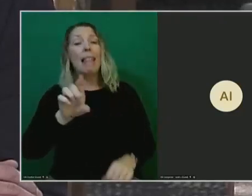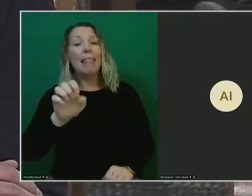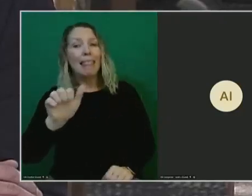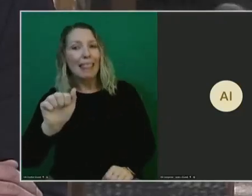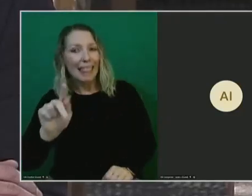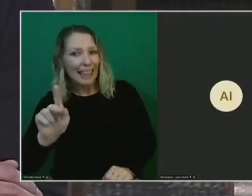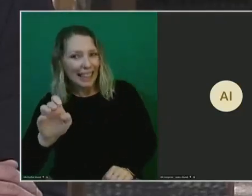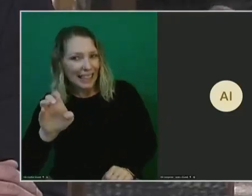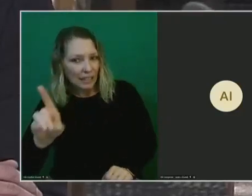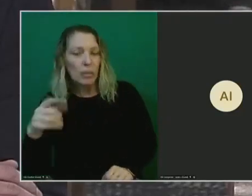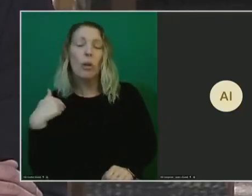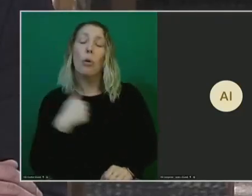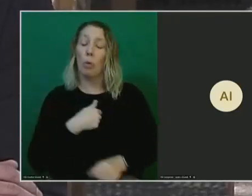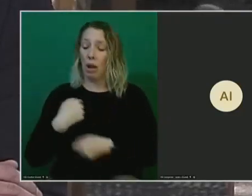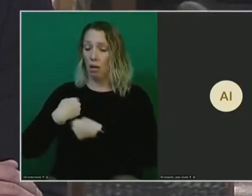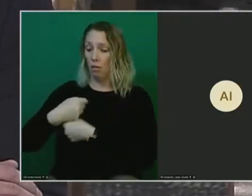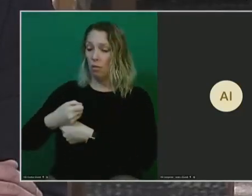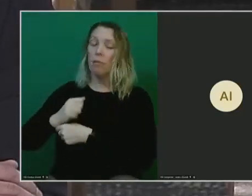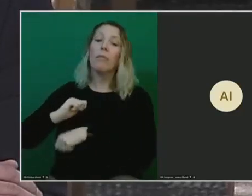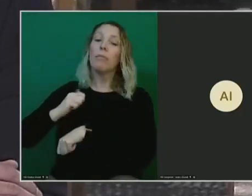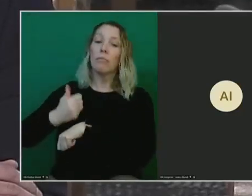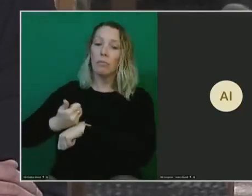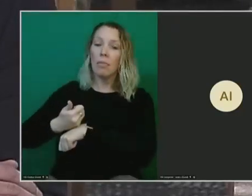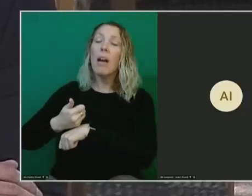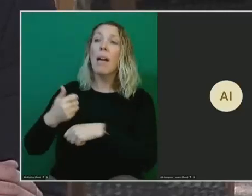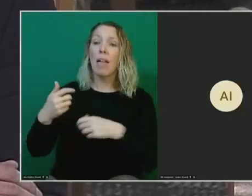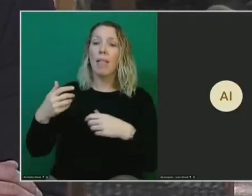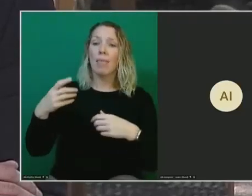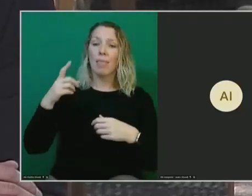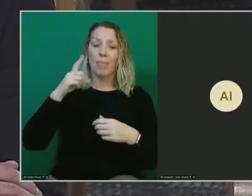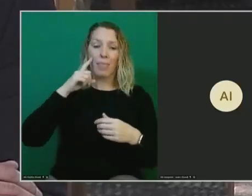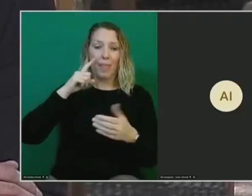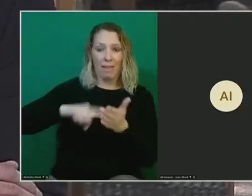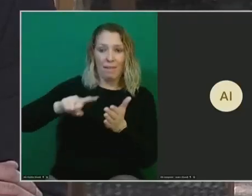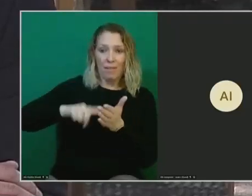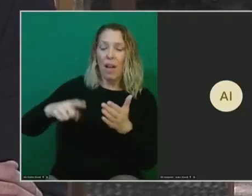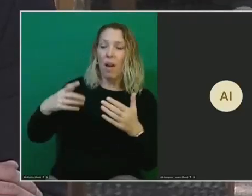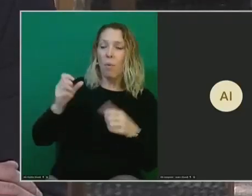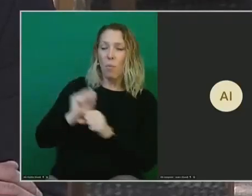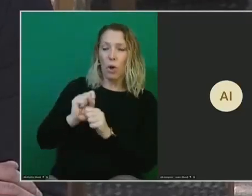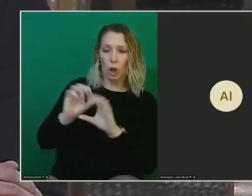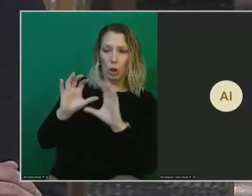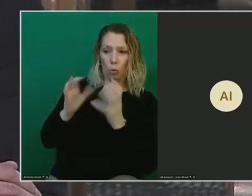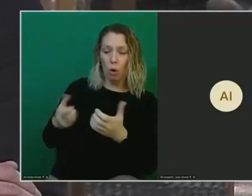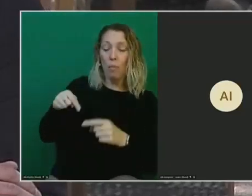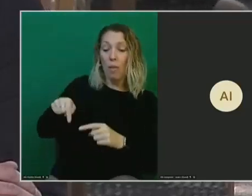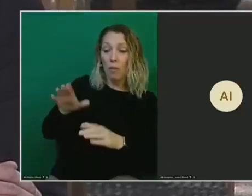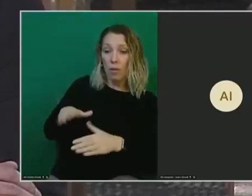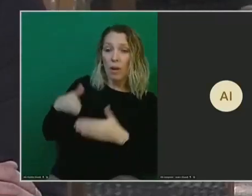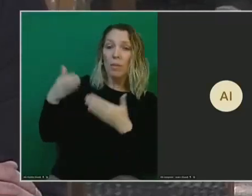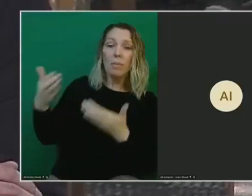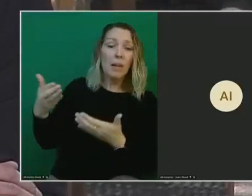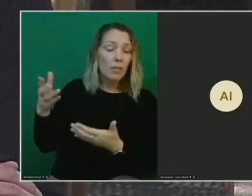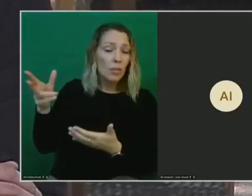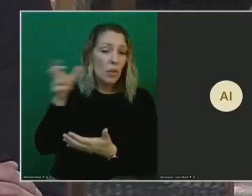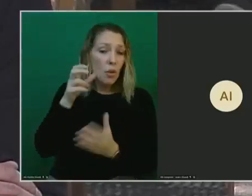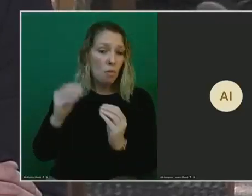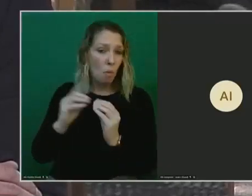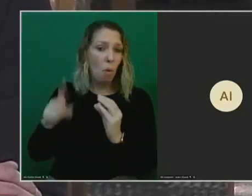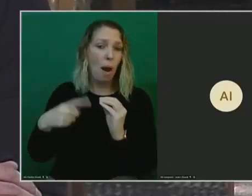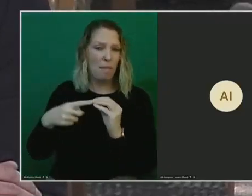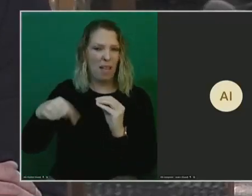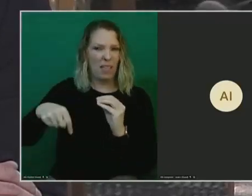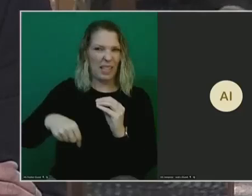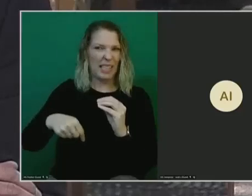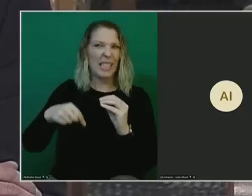formed the reproductive health and access to care work group. This group developed the recommendations you'll hear more about during this hearing. I